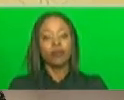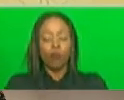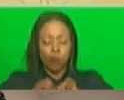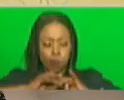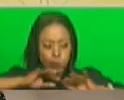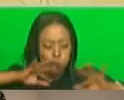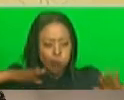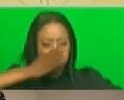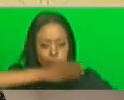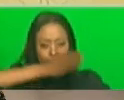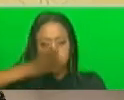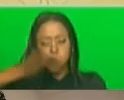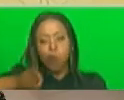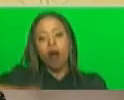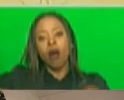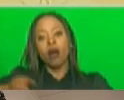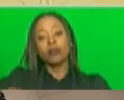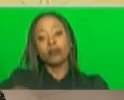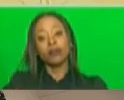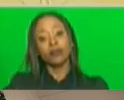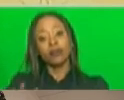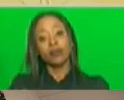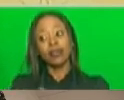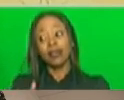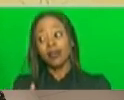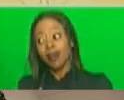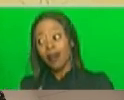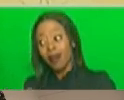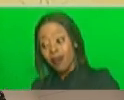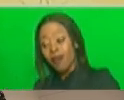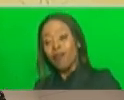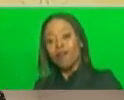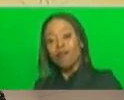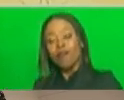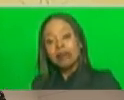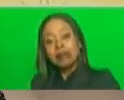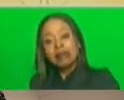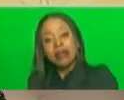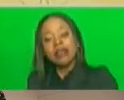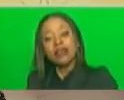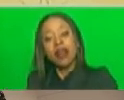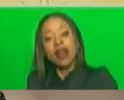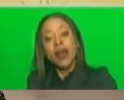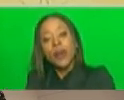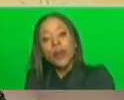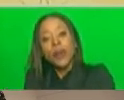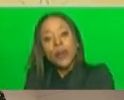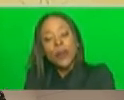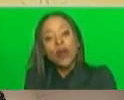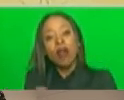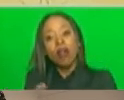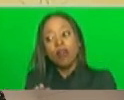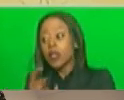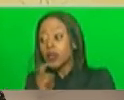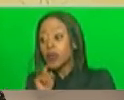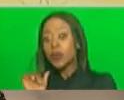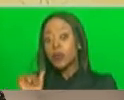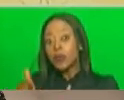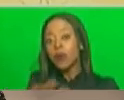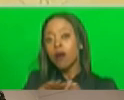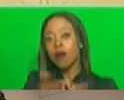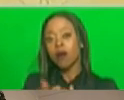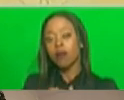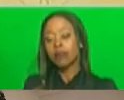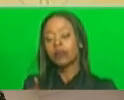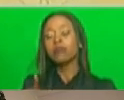the unregulated use of restricted pesticides in communities has become